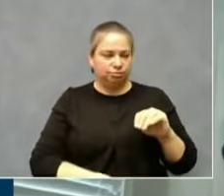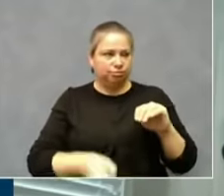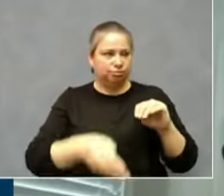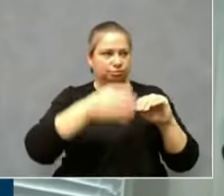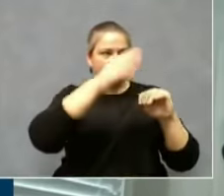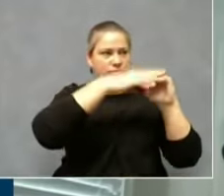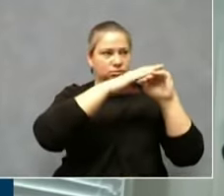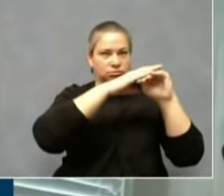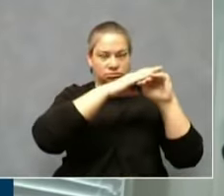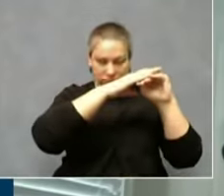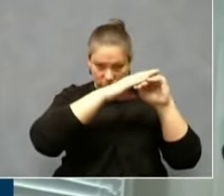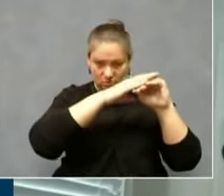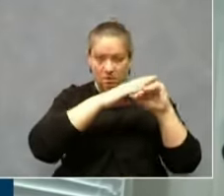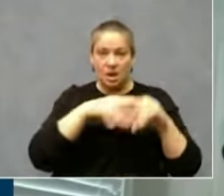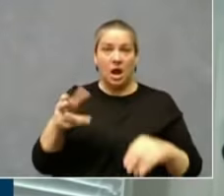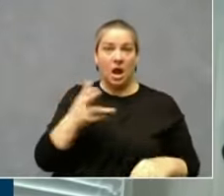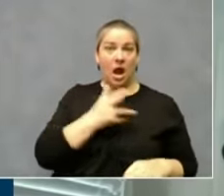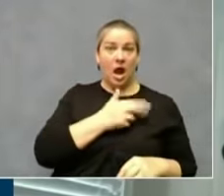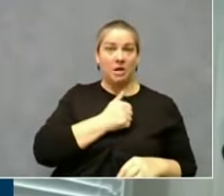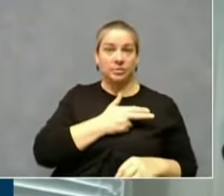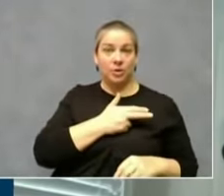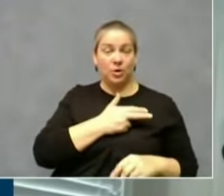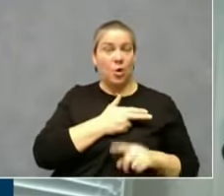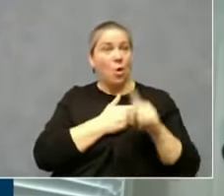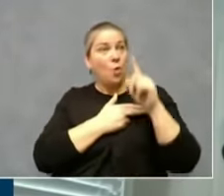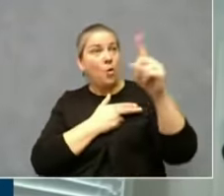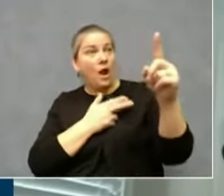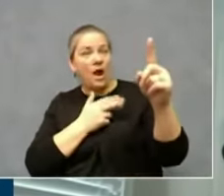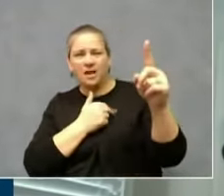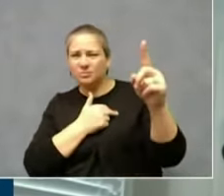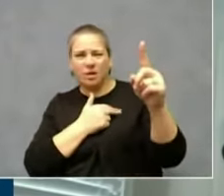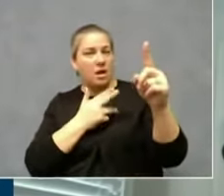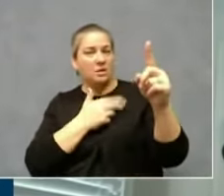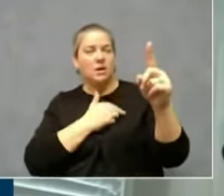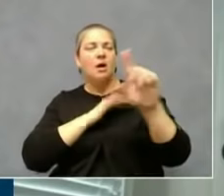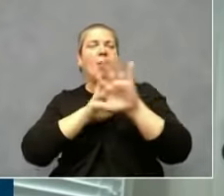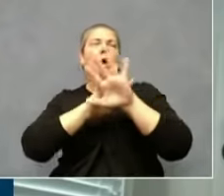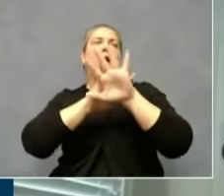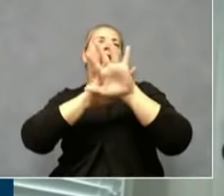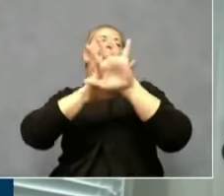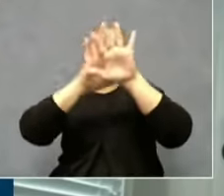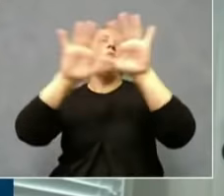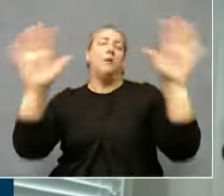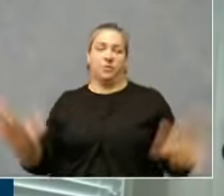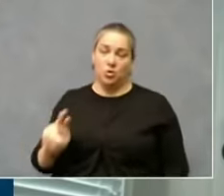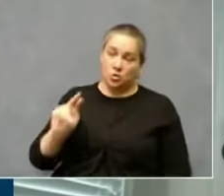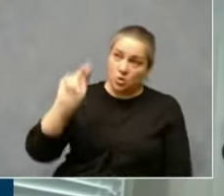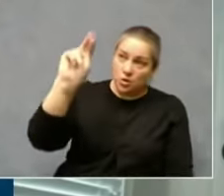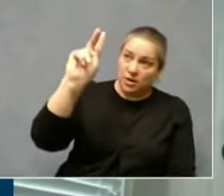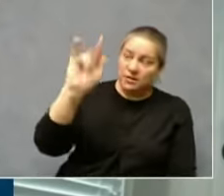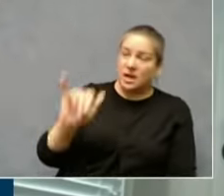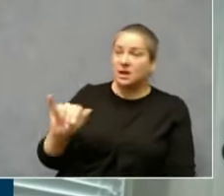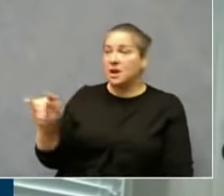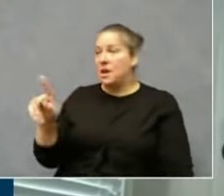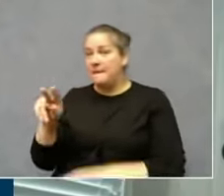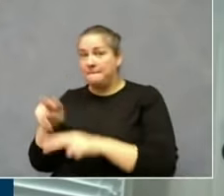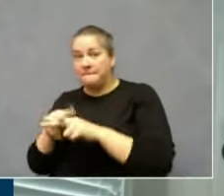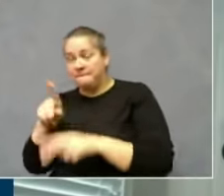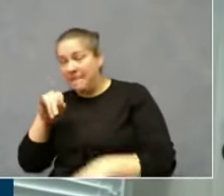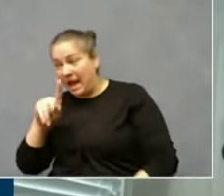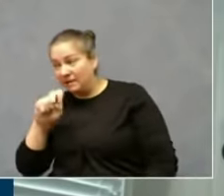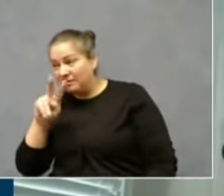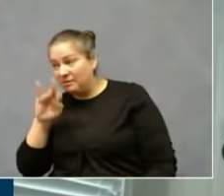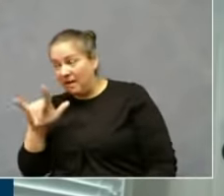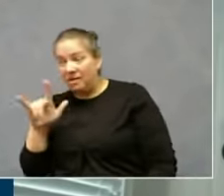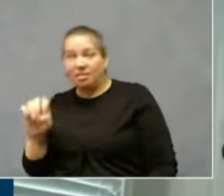hospitals in Louisville area, Northern Kentucky, Far Eastern Kentucky and Pikeville, and other places, having